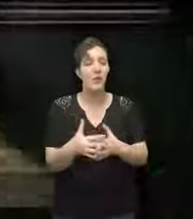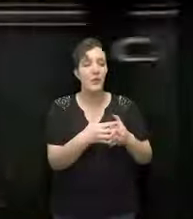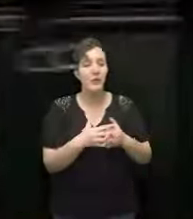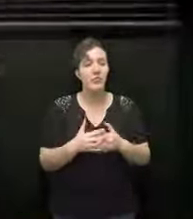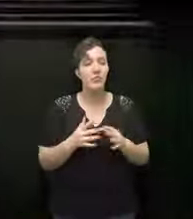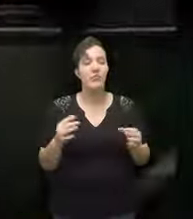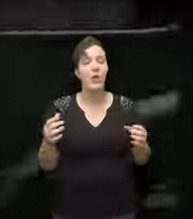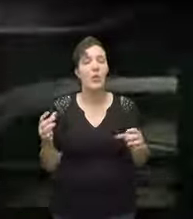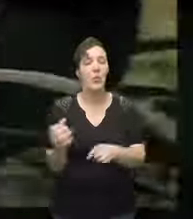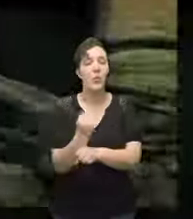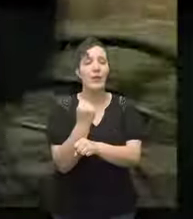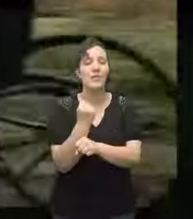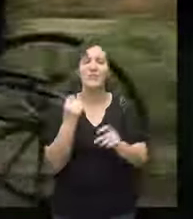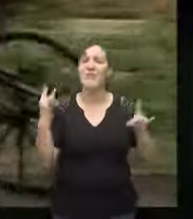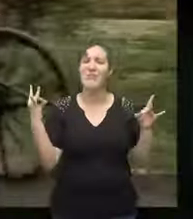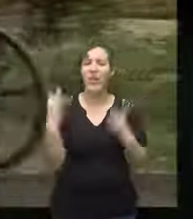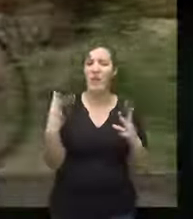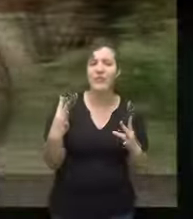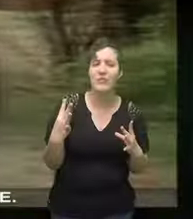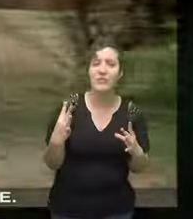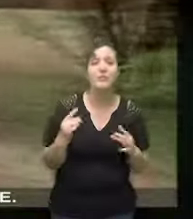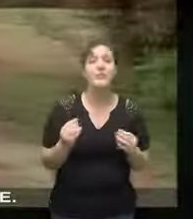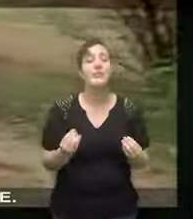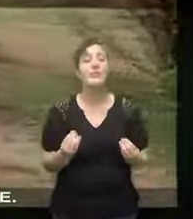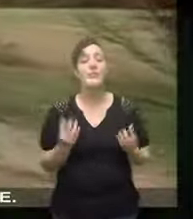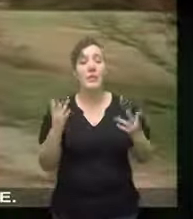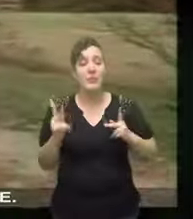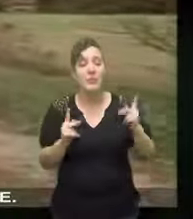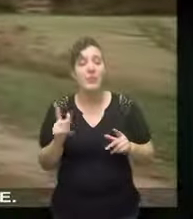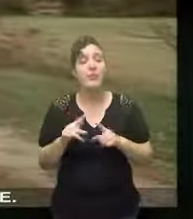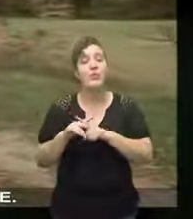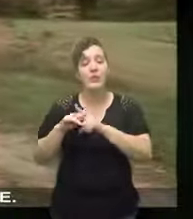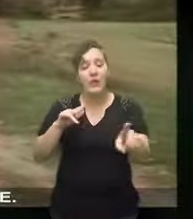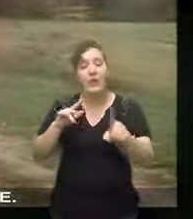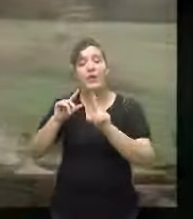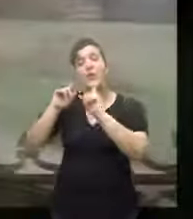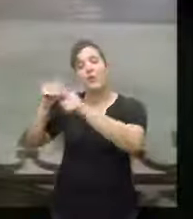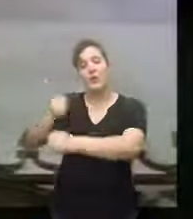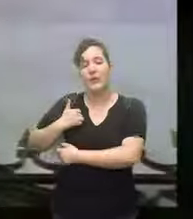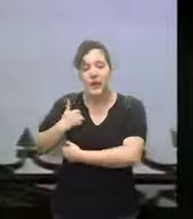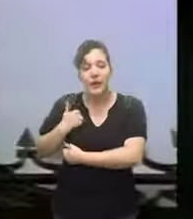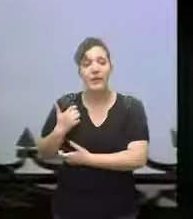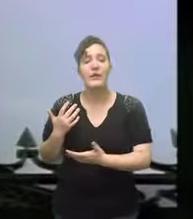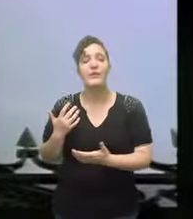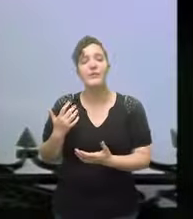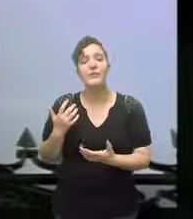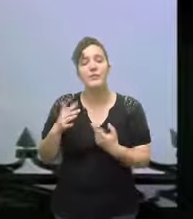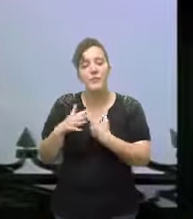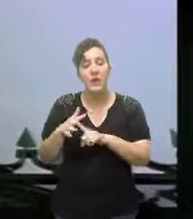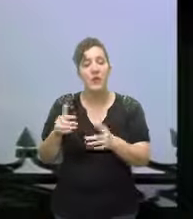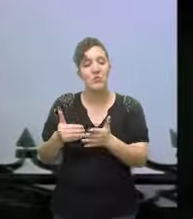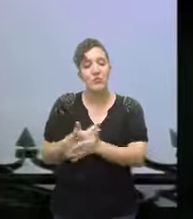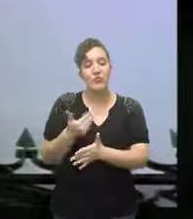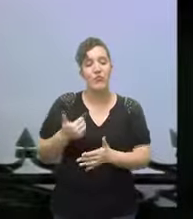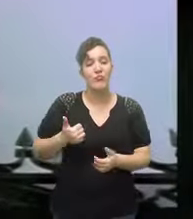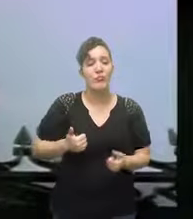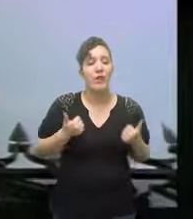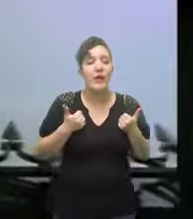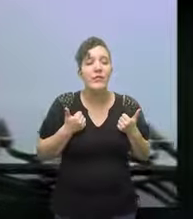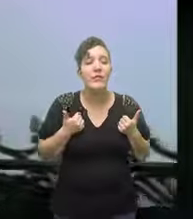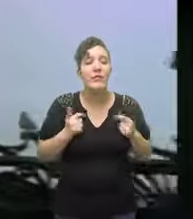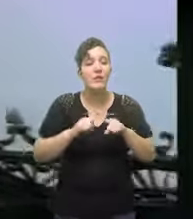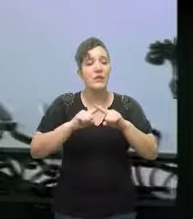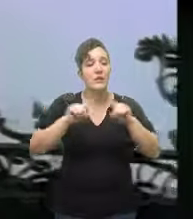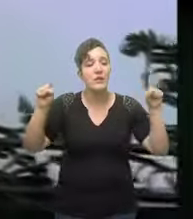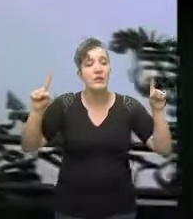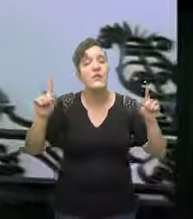American victory is a disaster many are forced to flee some go to Canada to start a